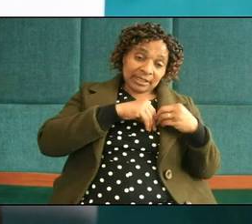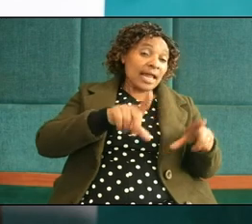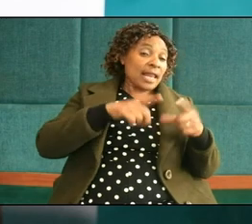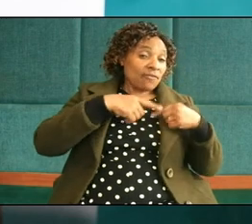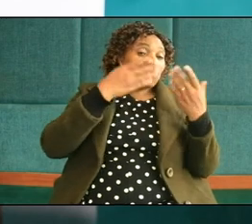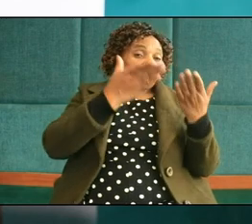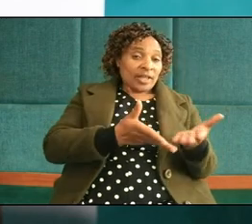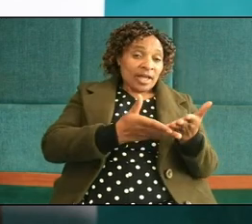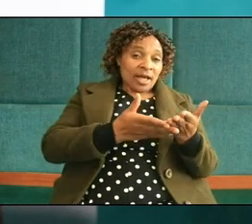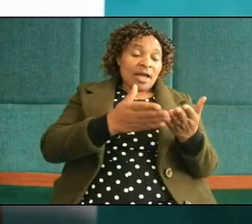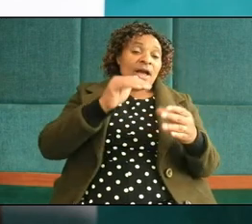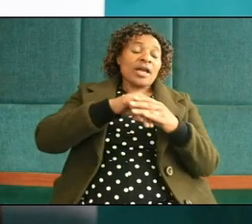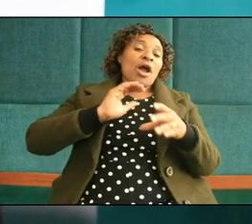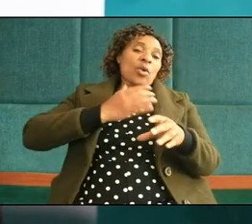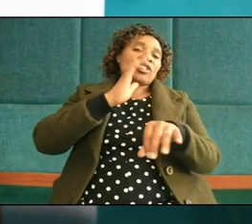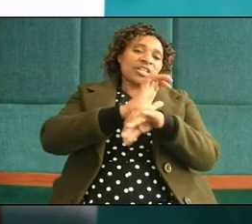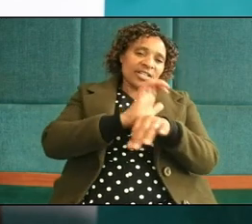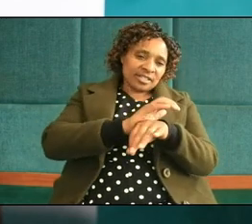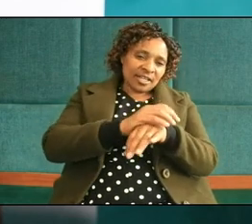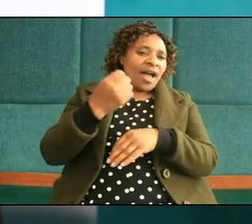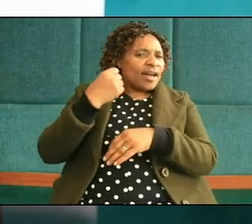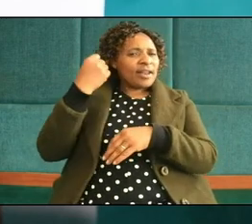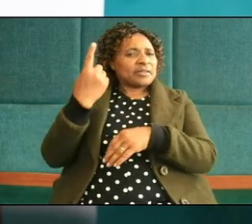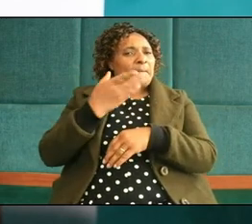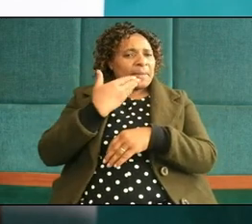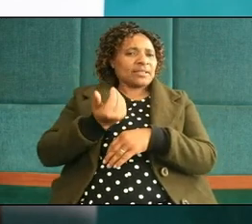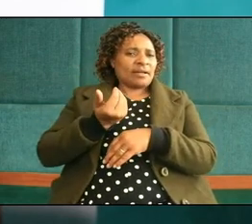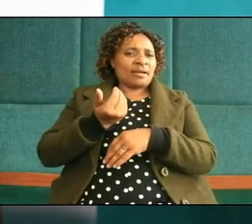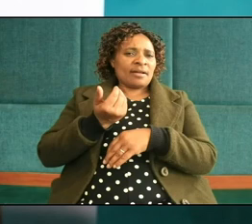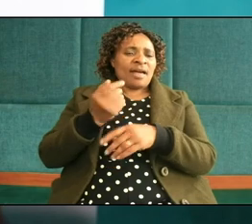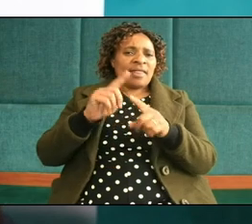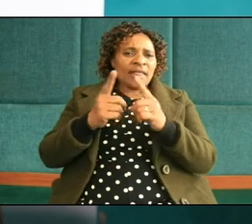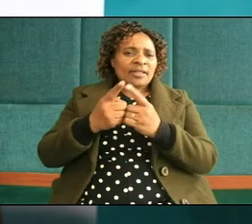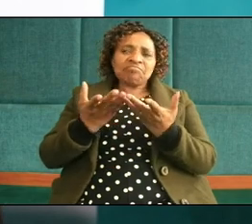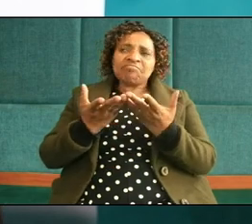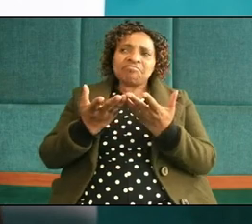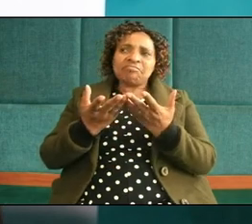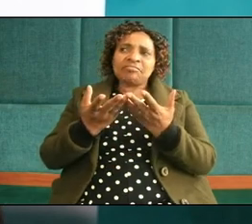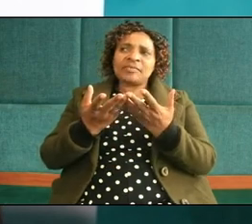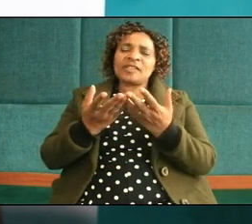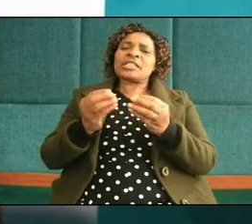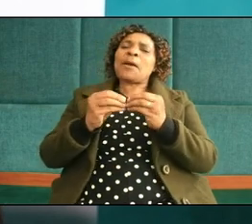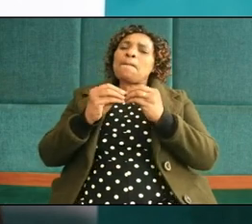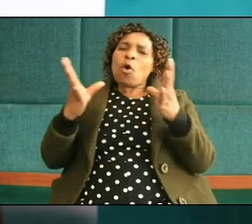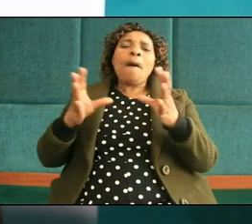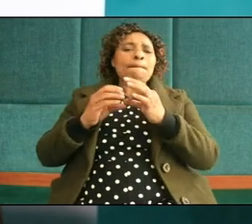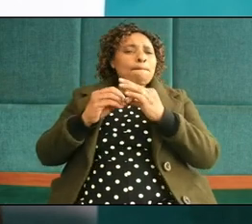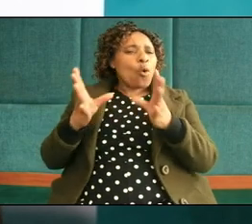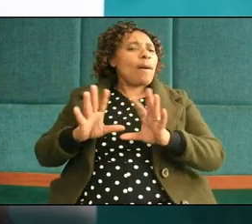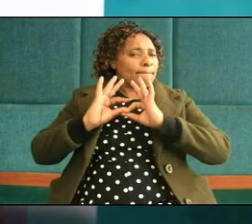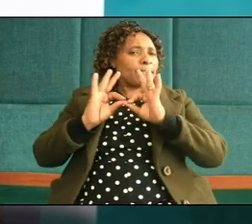in our church understand it better and respond more efficiently